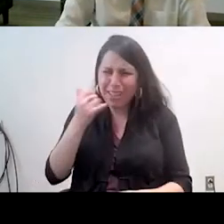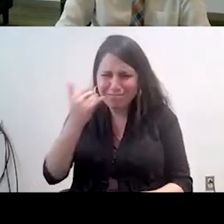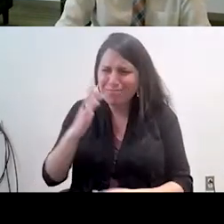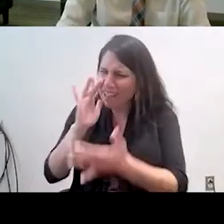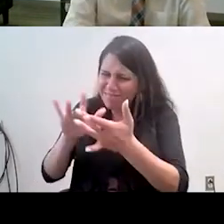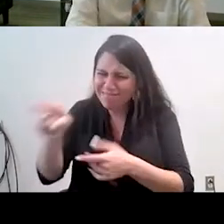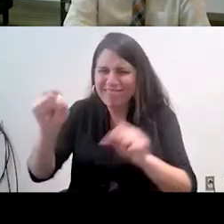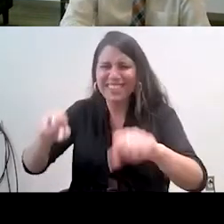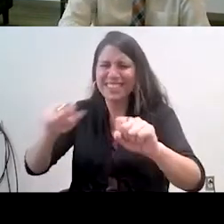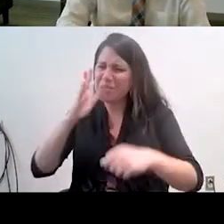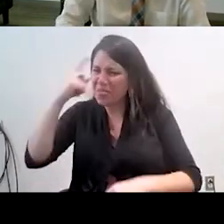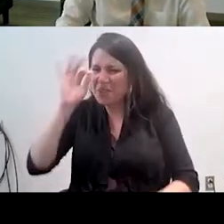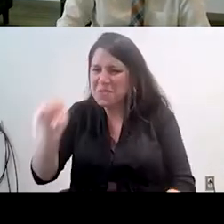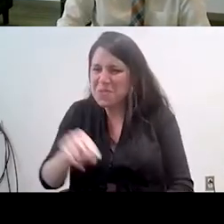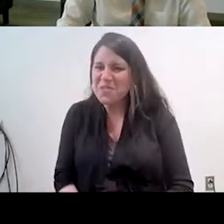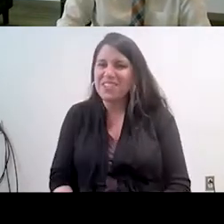and